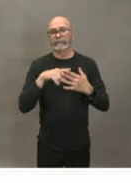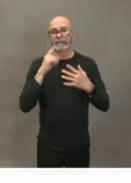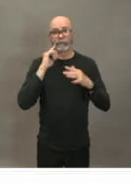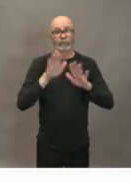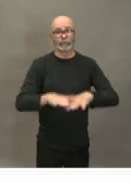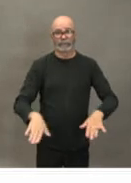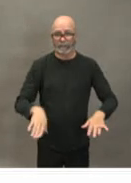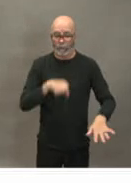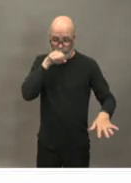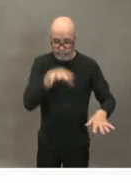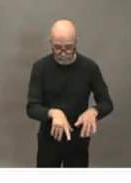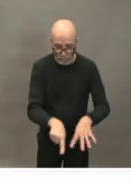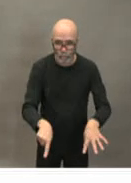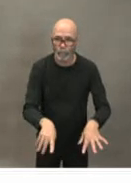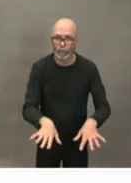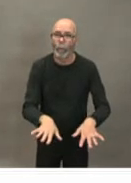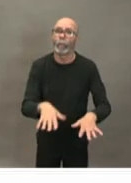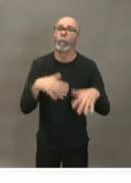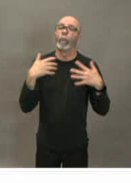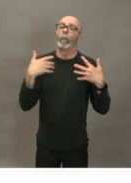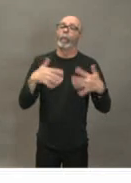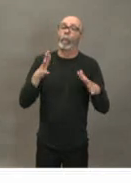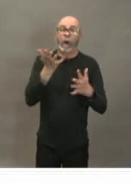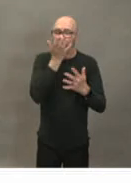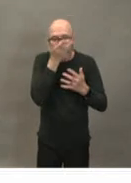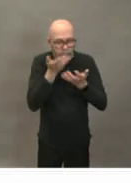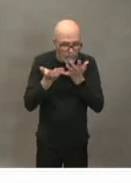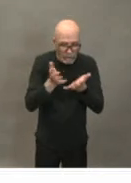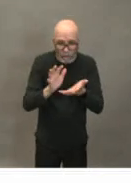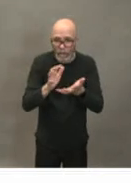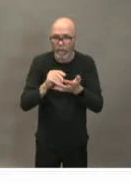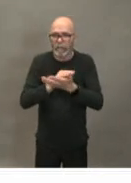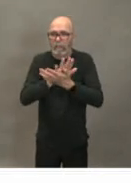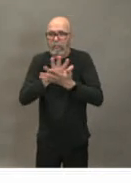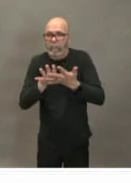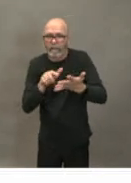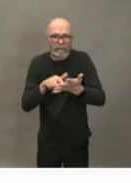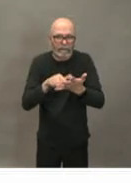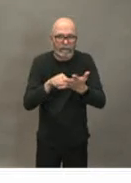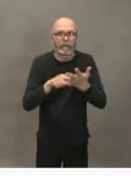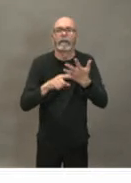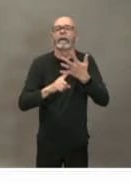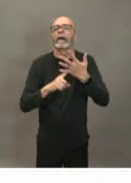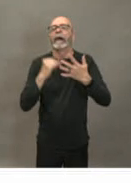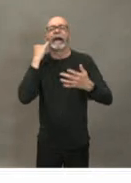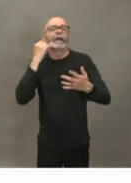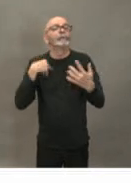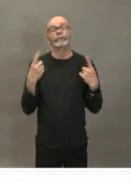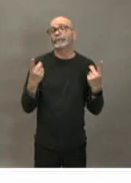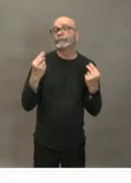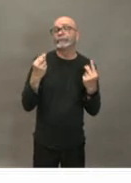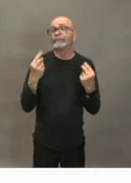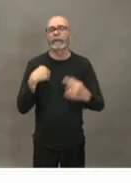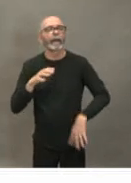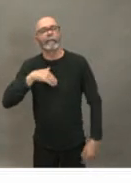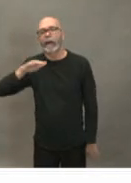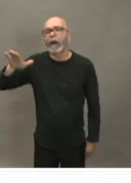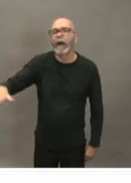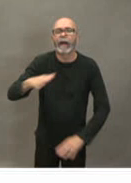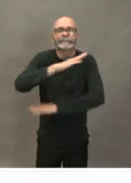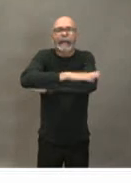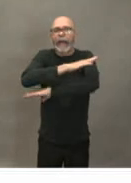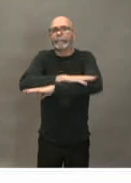I cough and sneeze and I have the virus on my hand uh and then I go about I put my hand on on the surface I put my hand on a